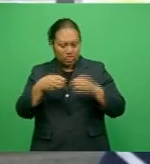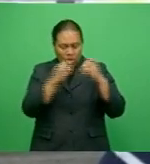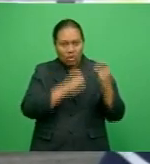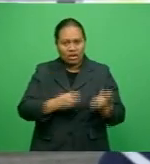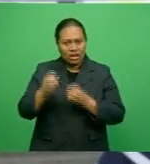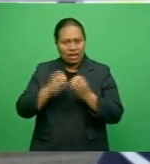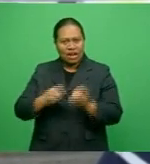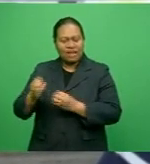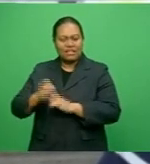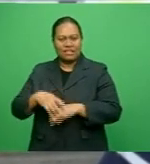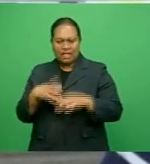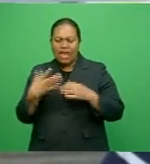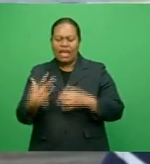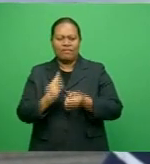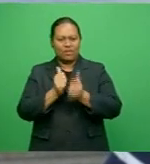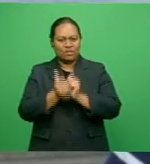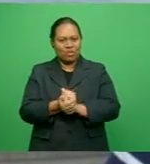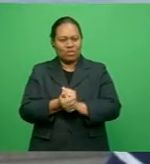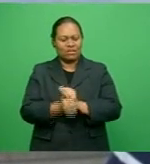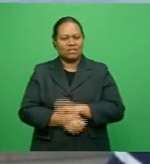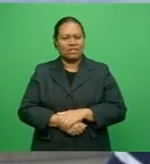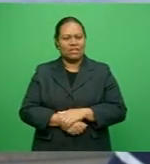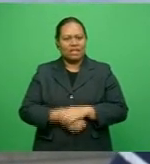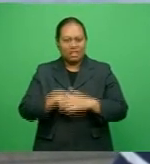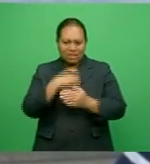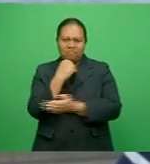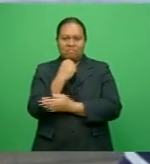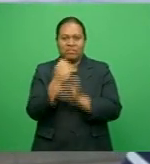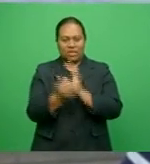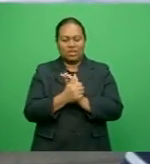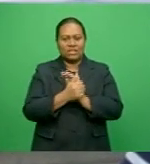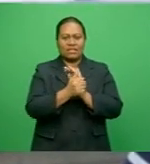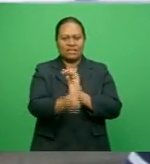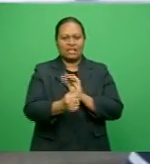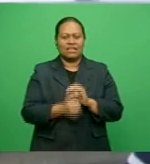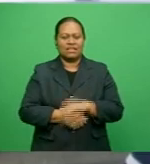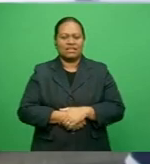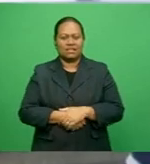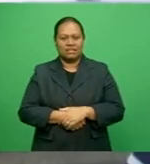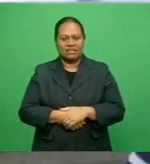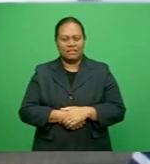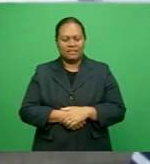for such a sporting event that will boost rugby skills among our youngsters